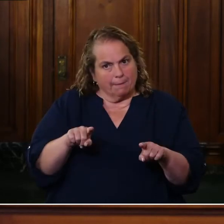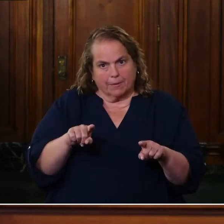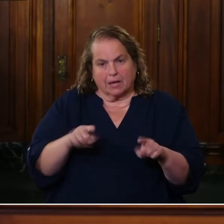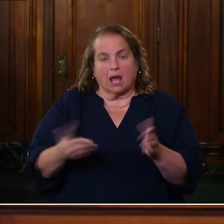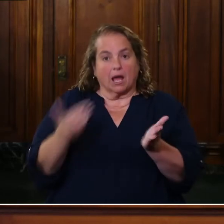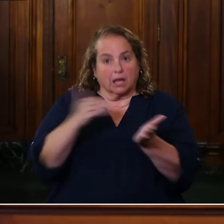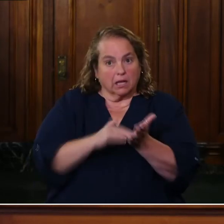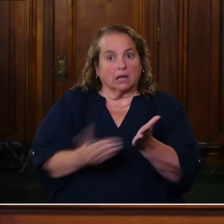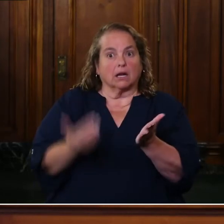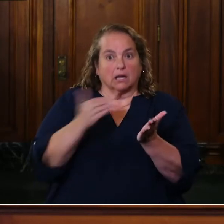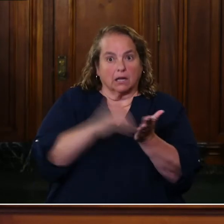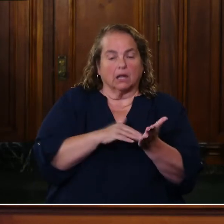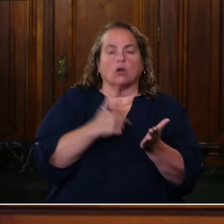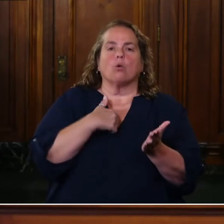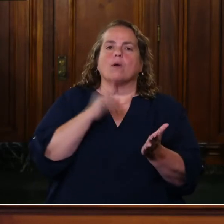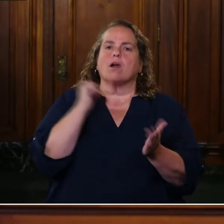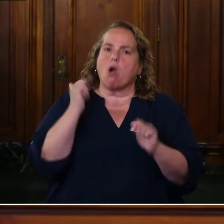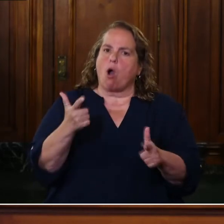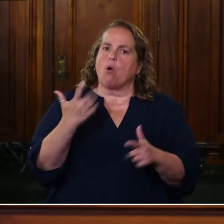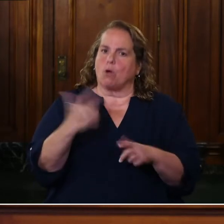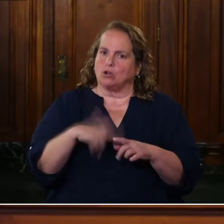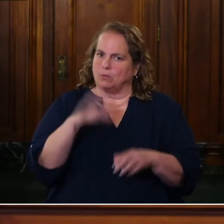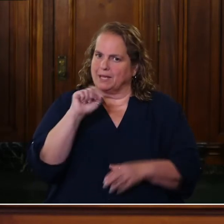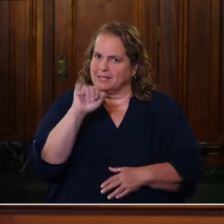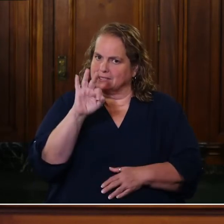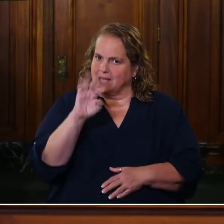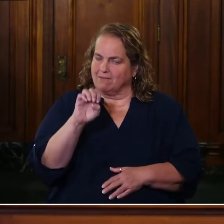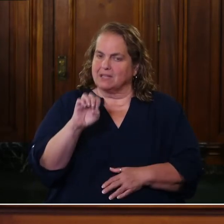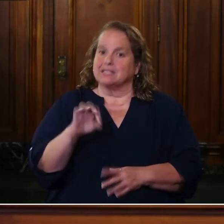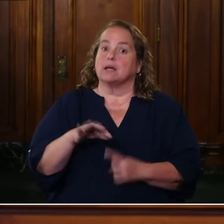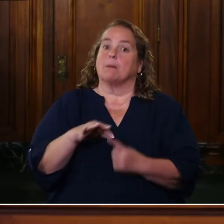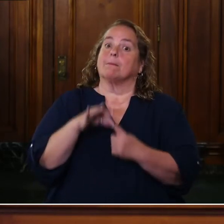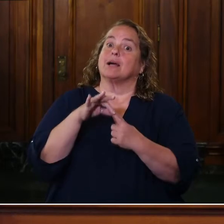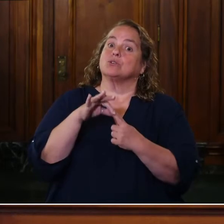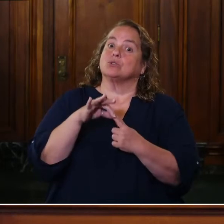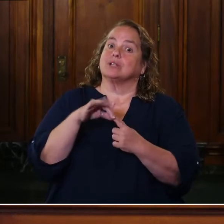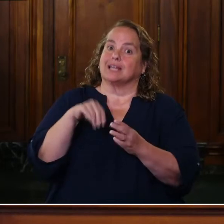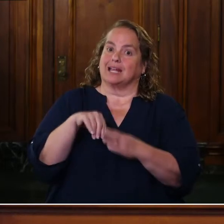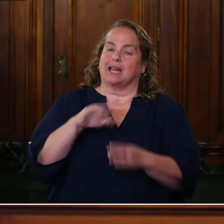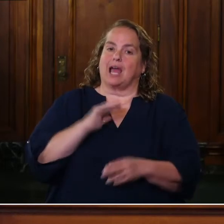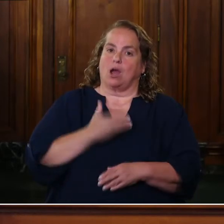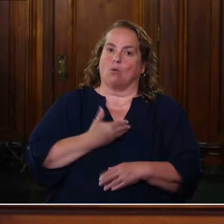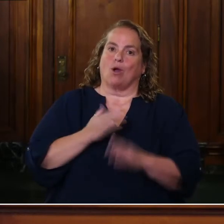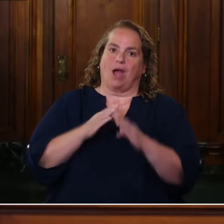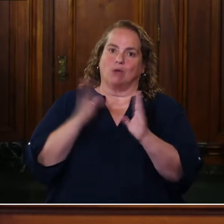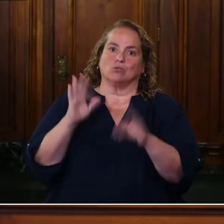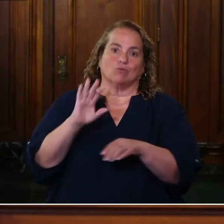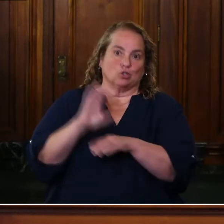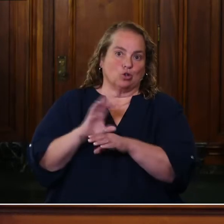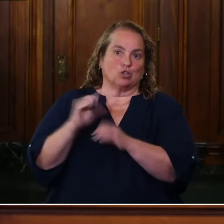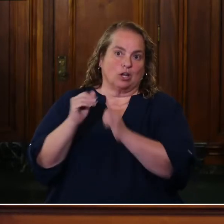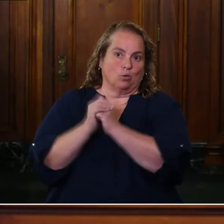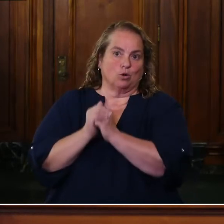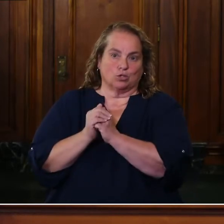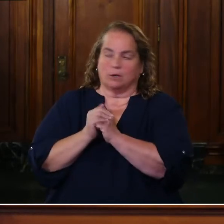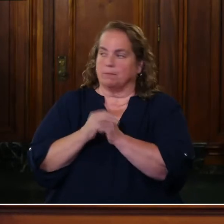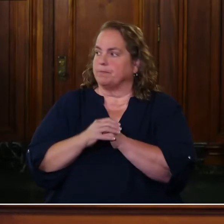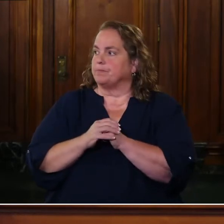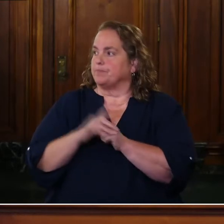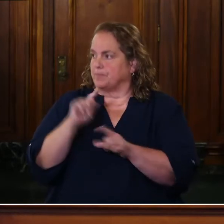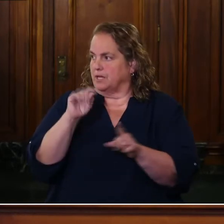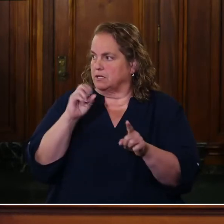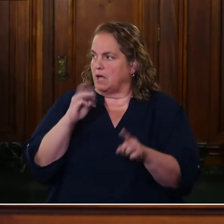Again, we all want to be safe, especially in our, in our houses of worship. Tom. Thank you, Governor.